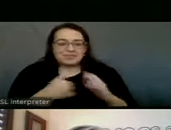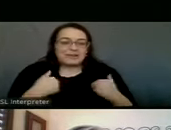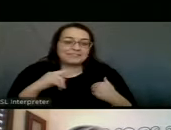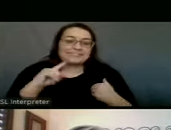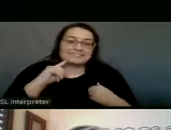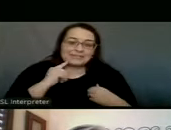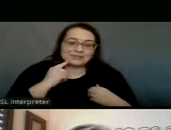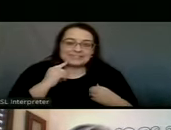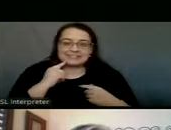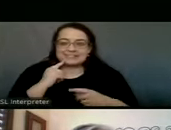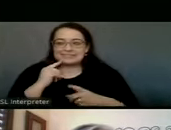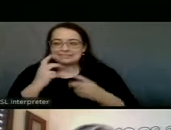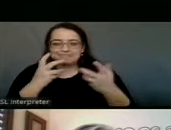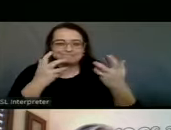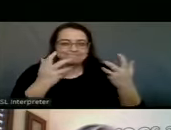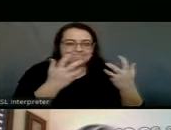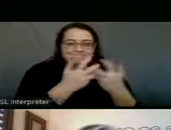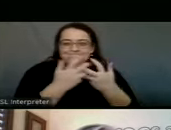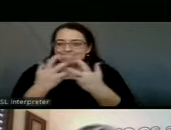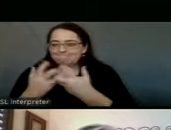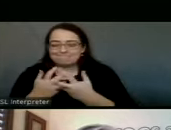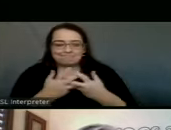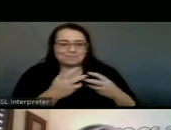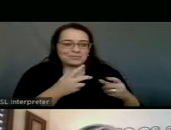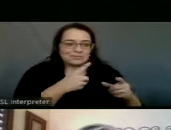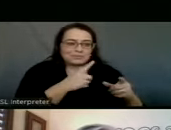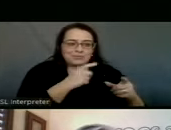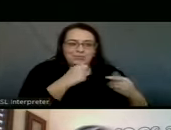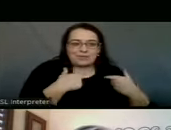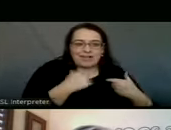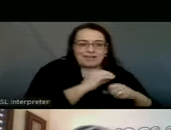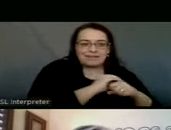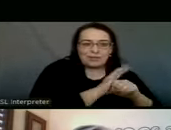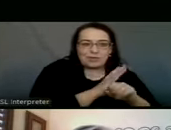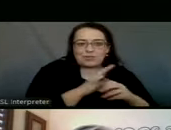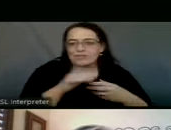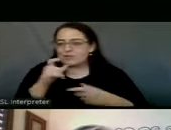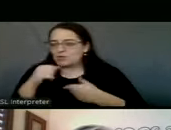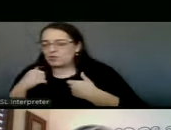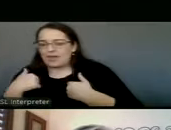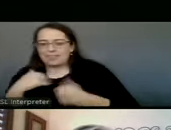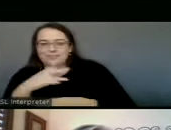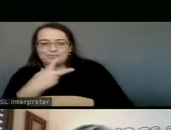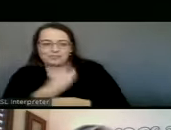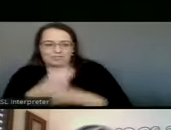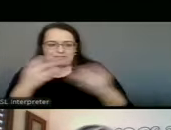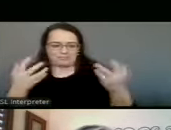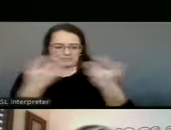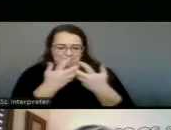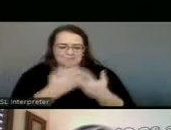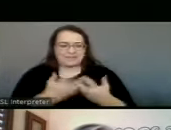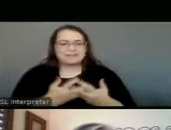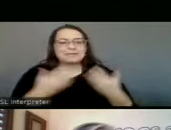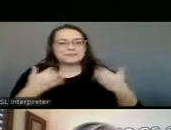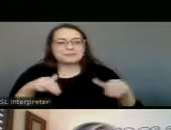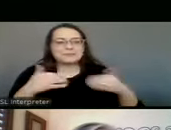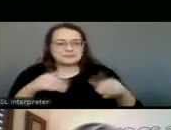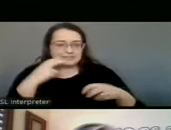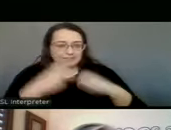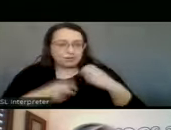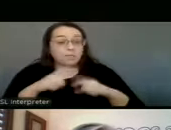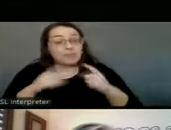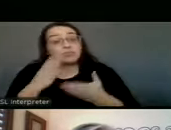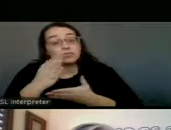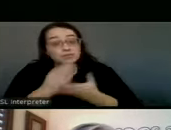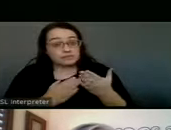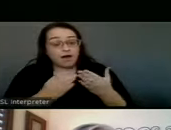data overlay. But I do know that we have had some. So that's a great